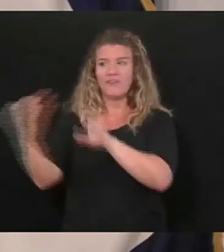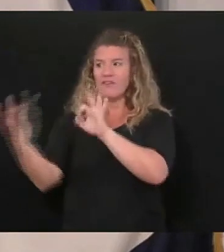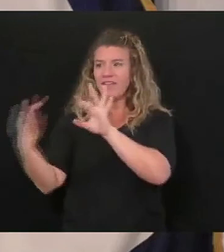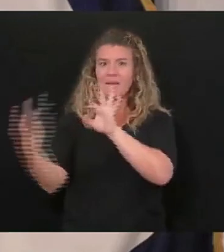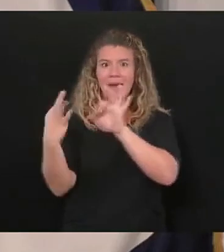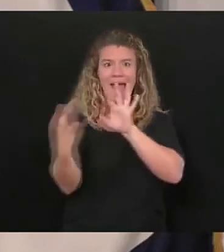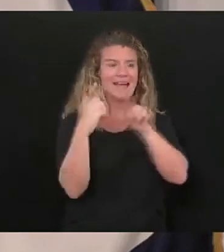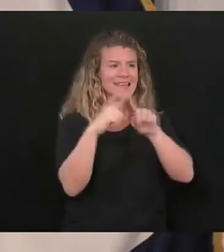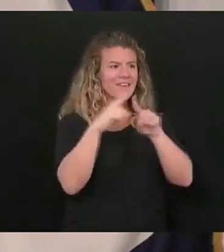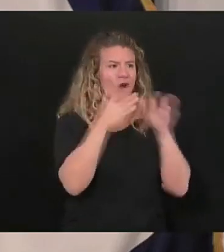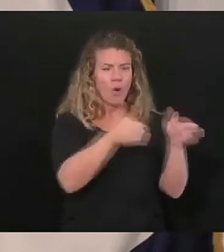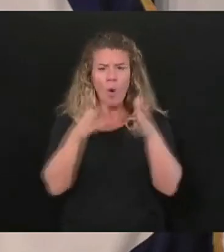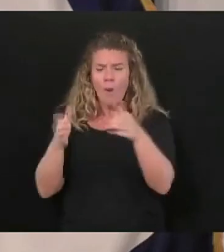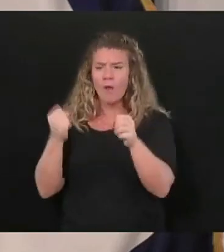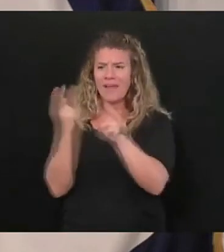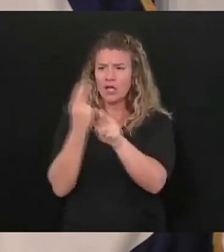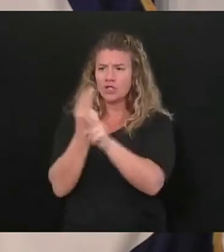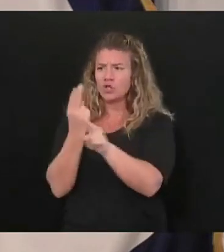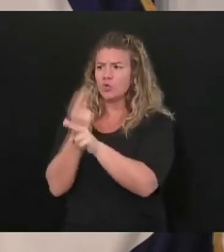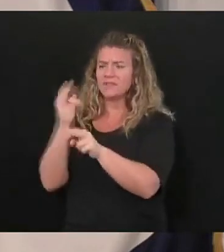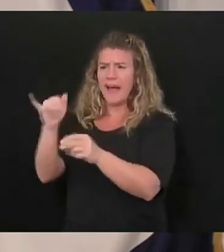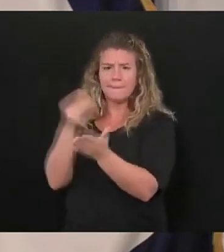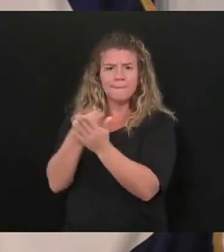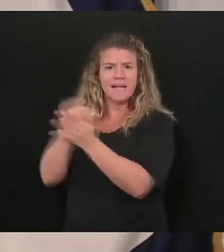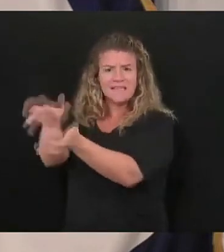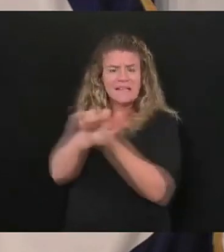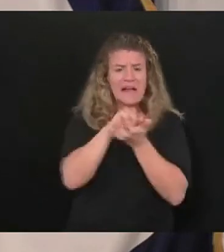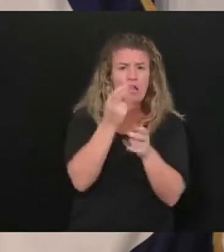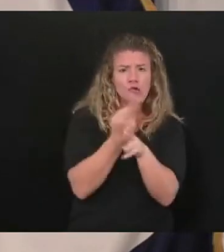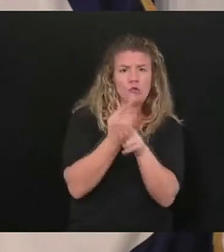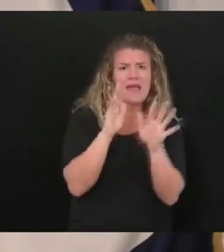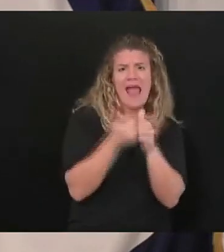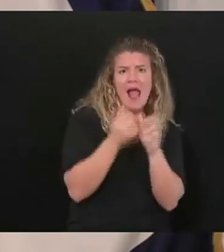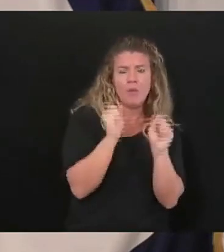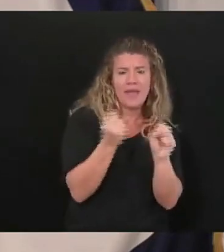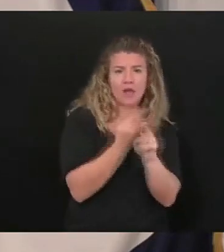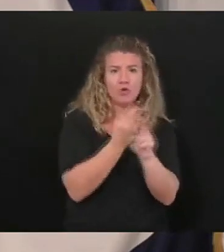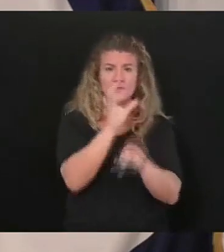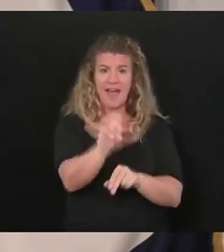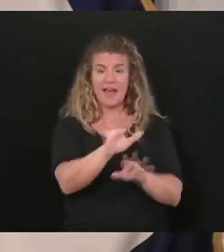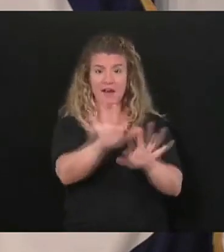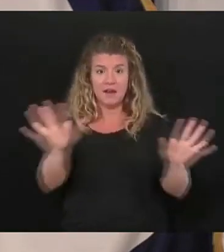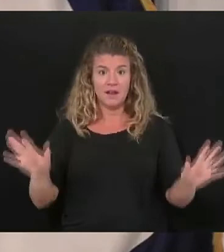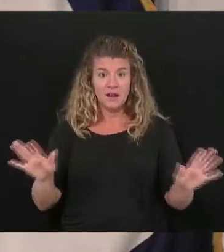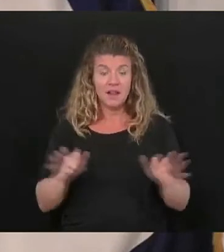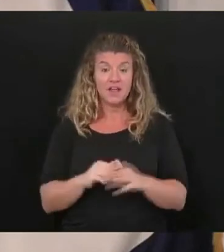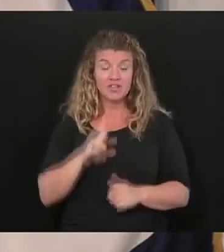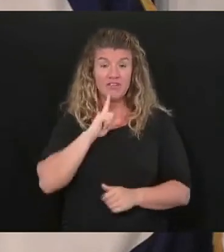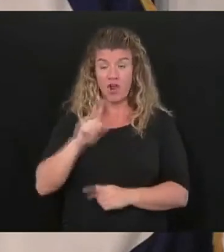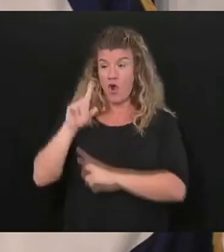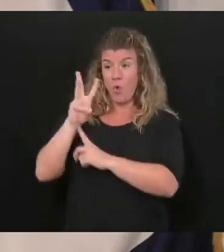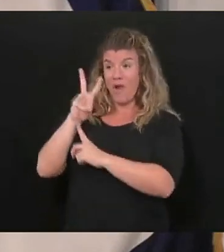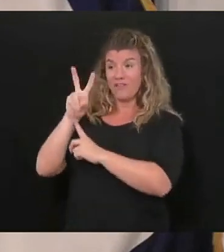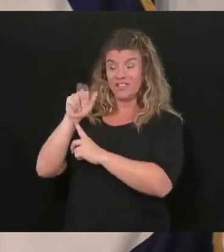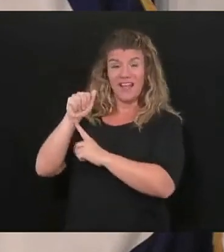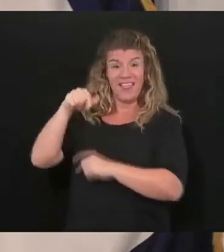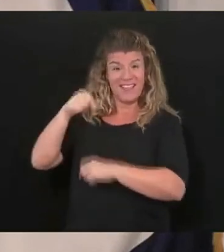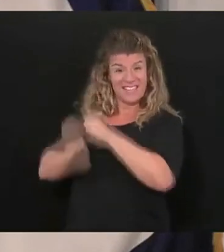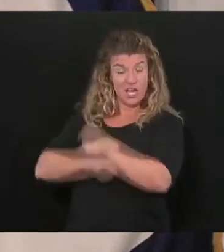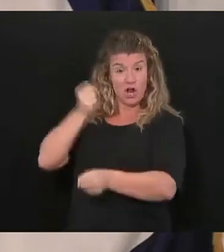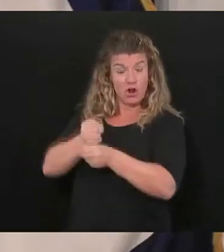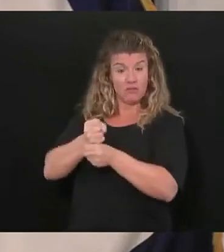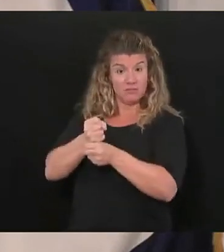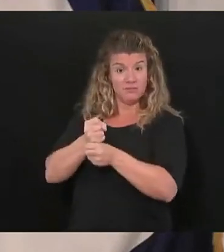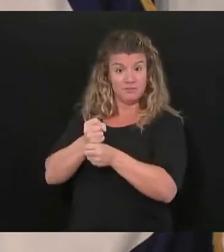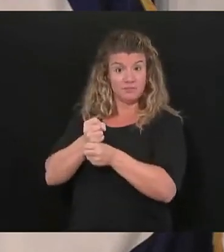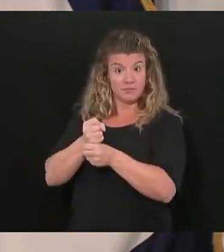ways that we can utilize those grants in different ways from the standpoint of West Virginia's year that we're in right now